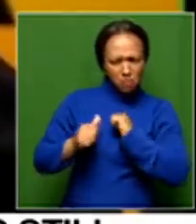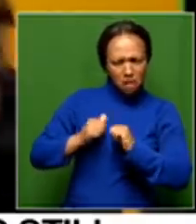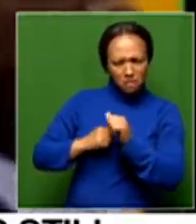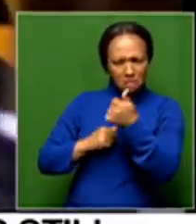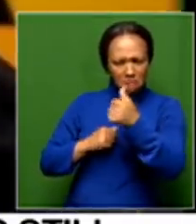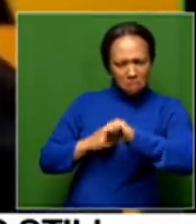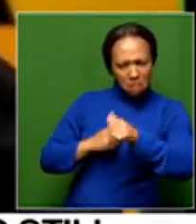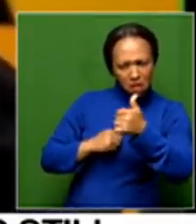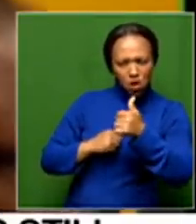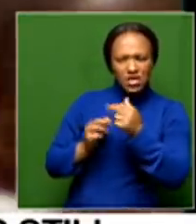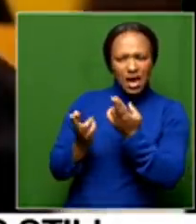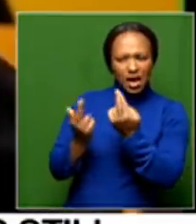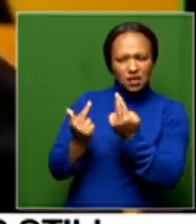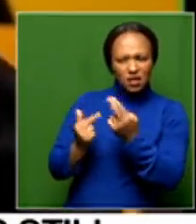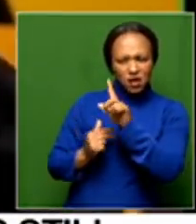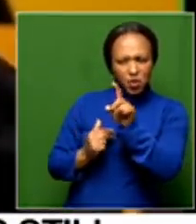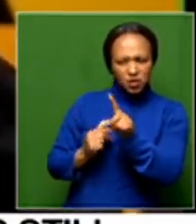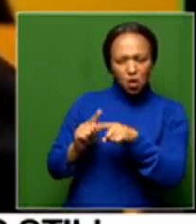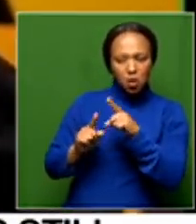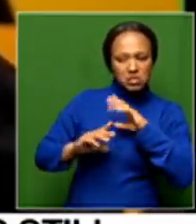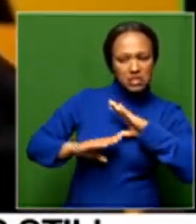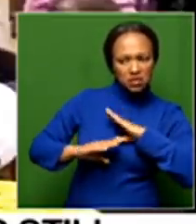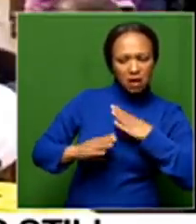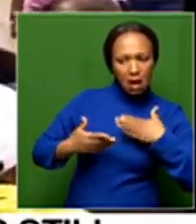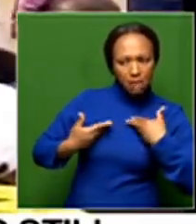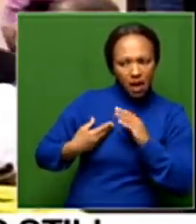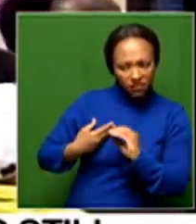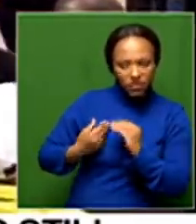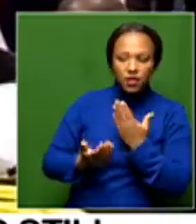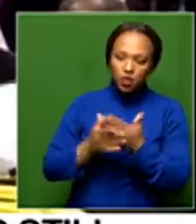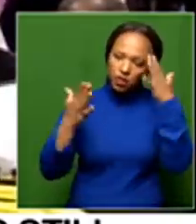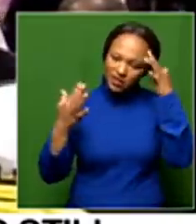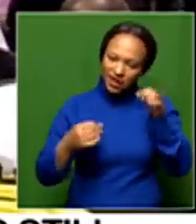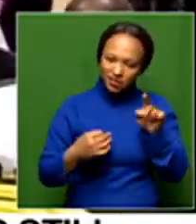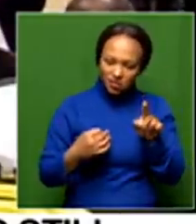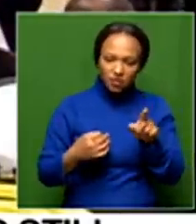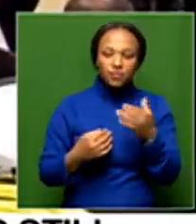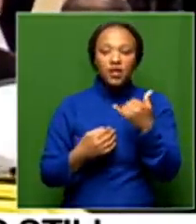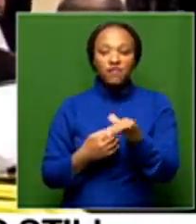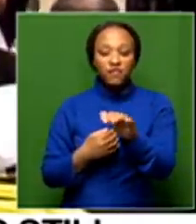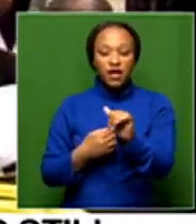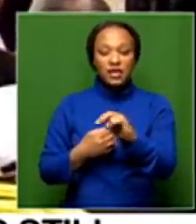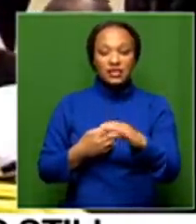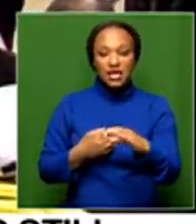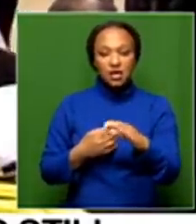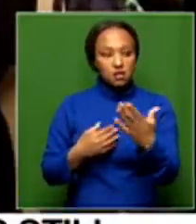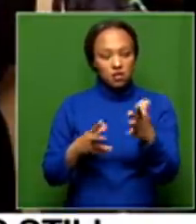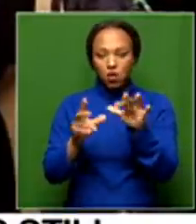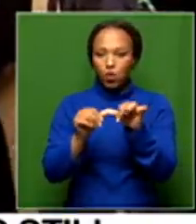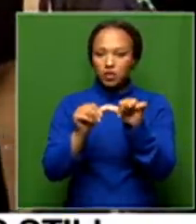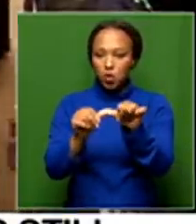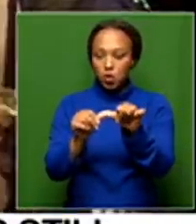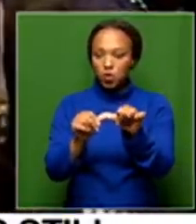in answering those questions in a satisfactory way. Otherwise, if the ANC is going to continue